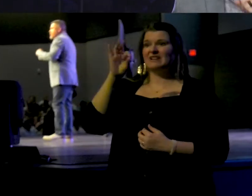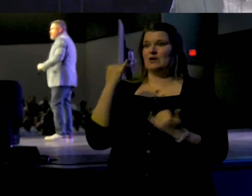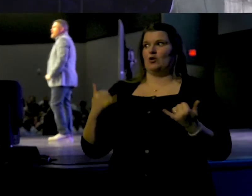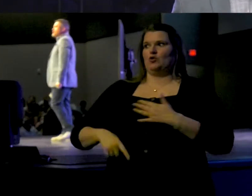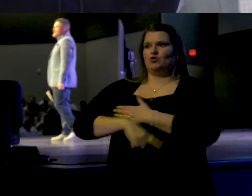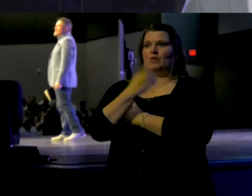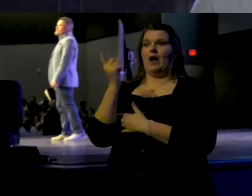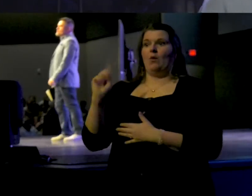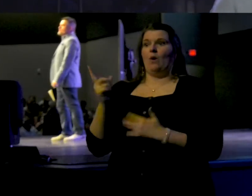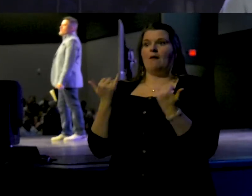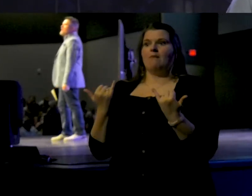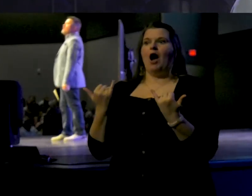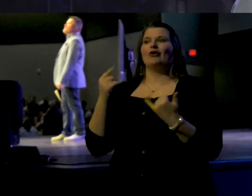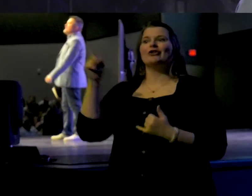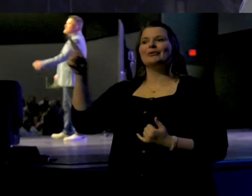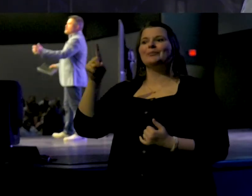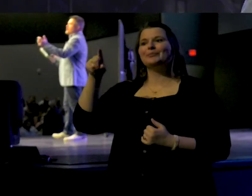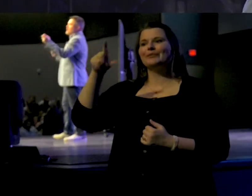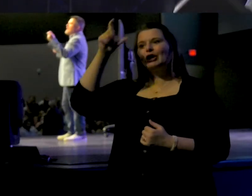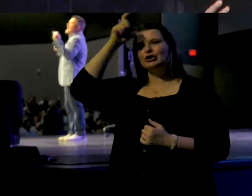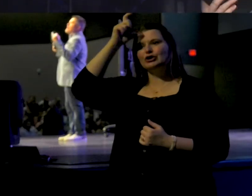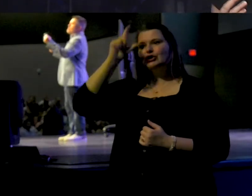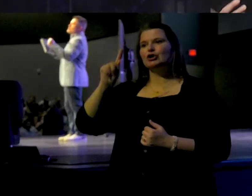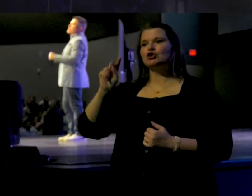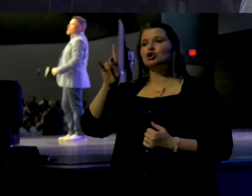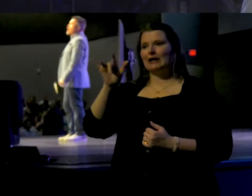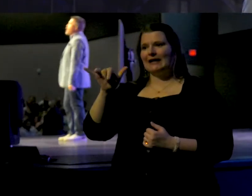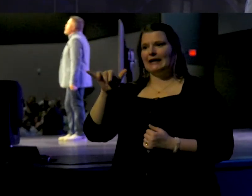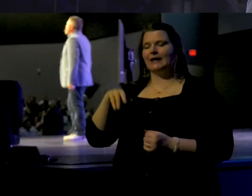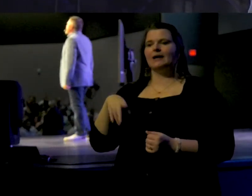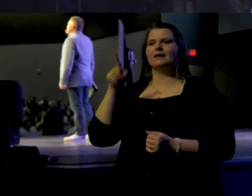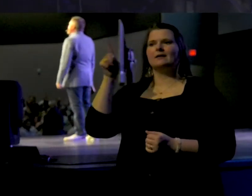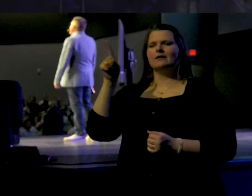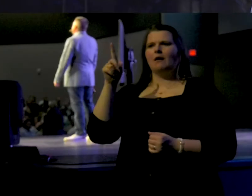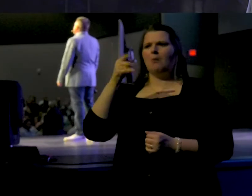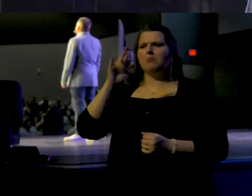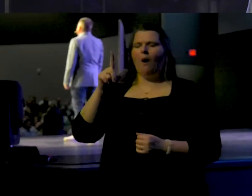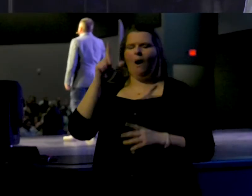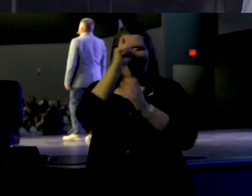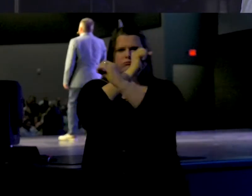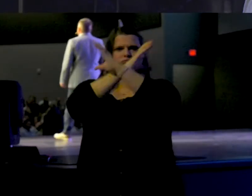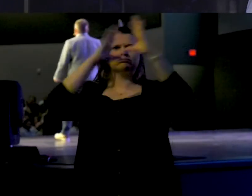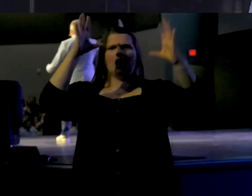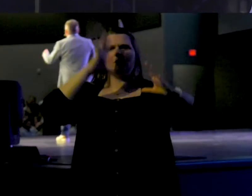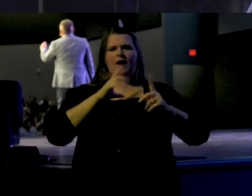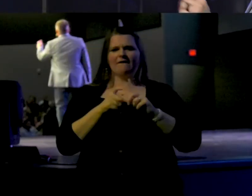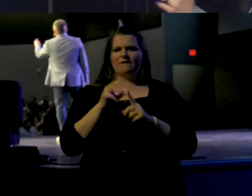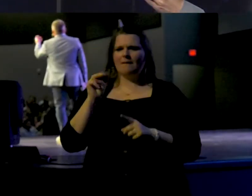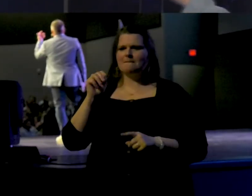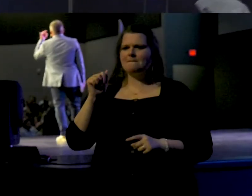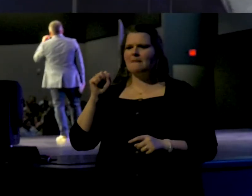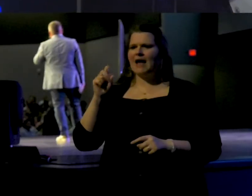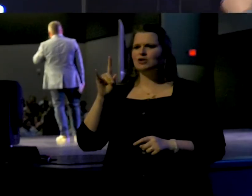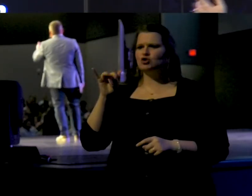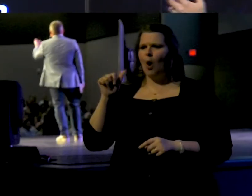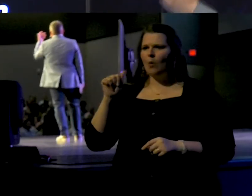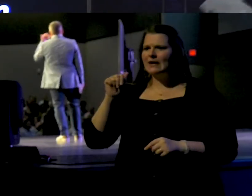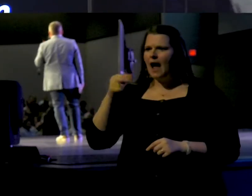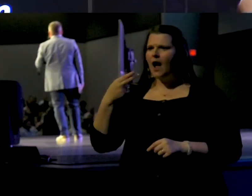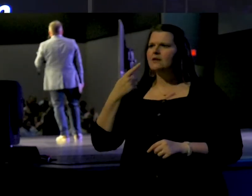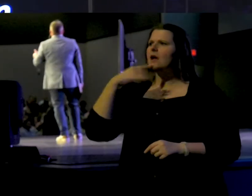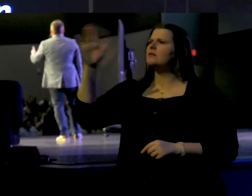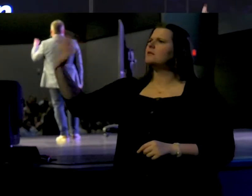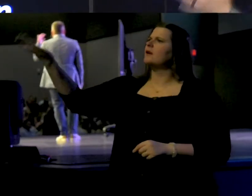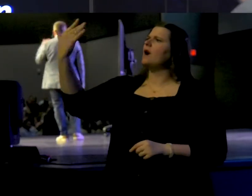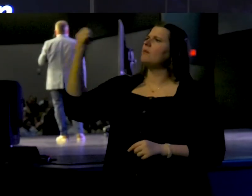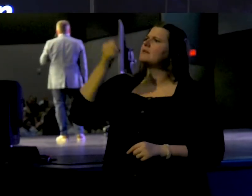today modern day Turkey, a vision happens to Paul where a man from Macedonia says, come over to southern